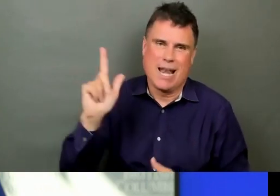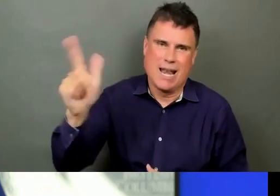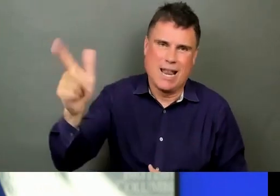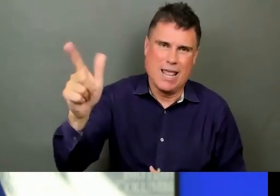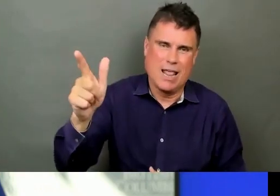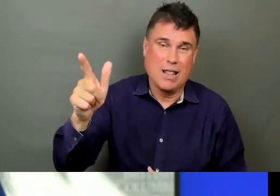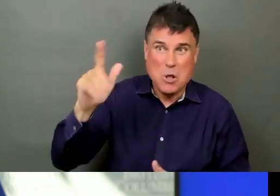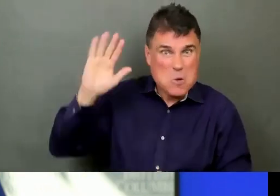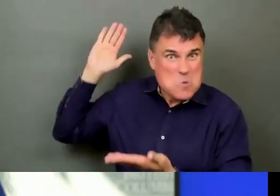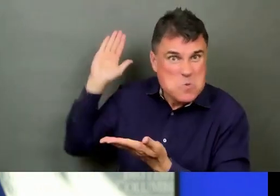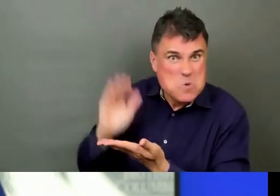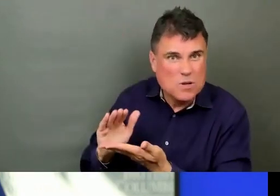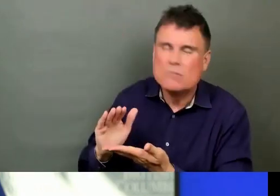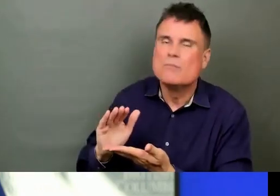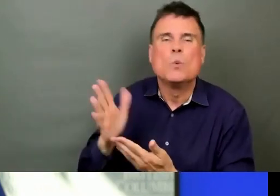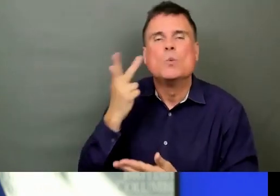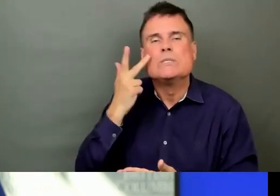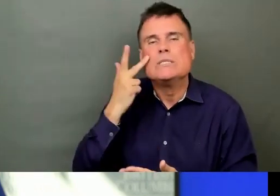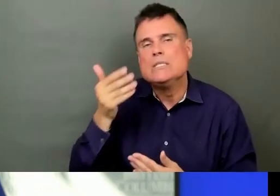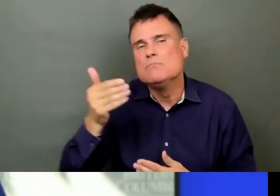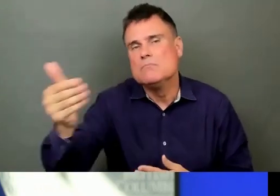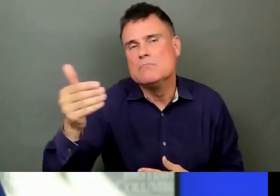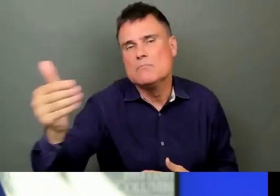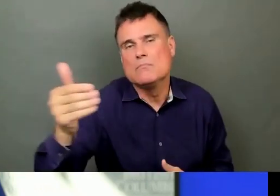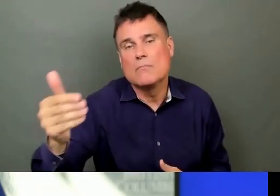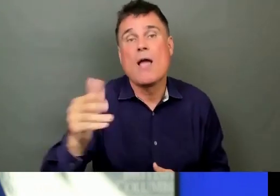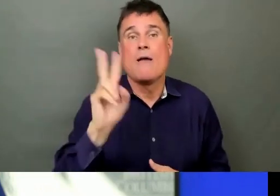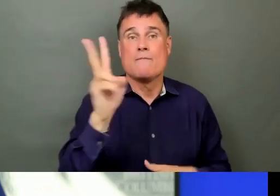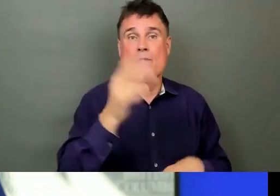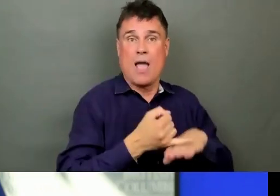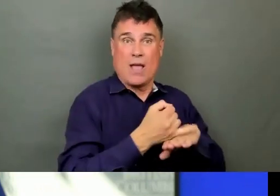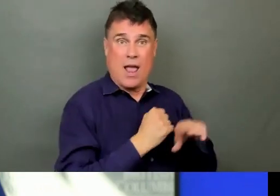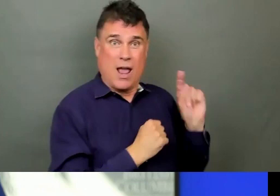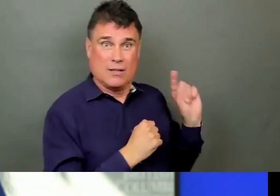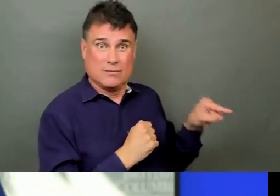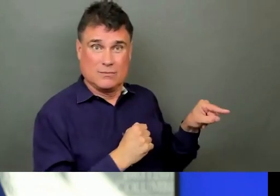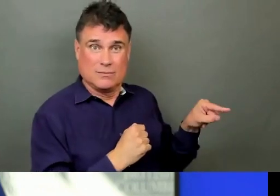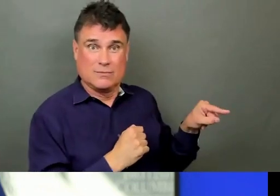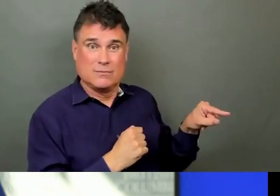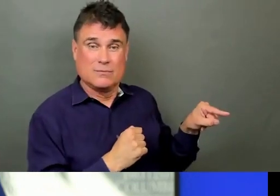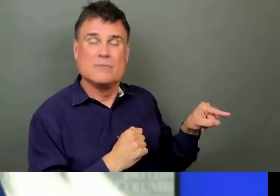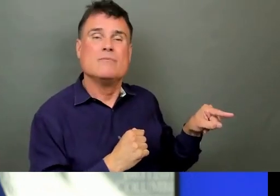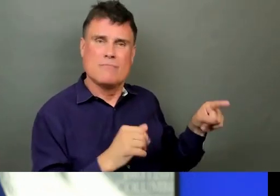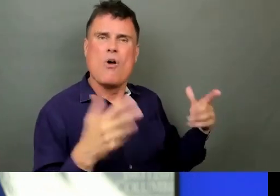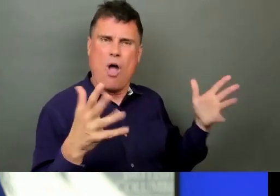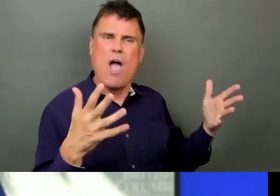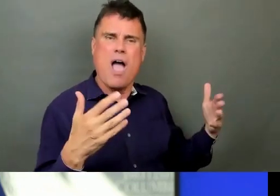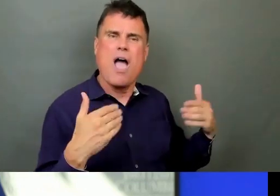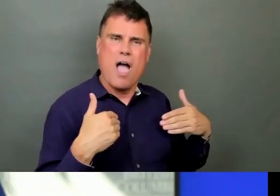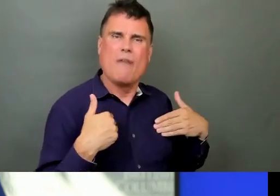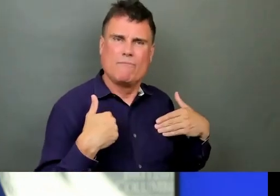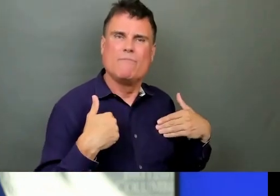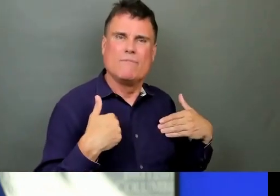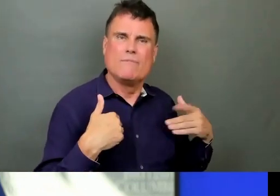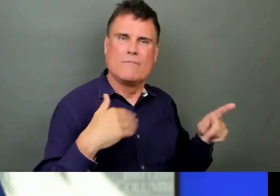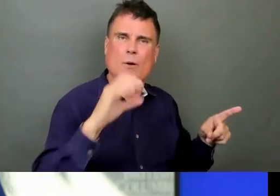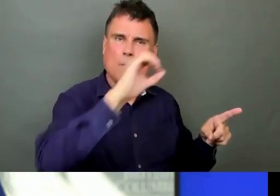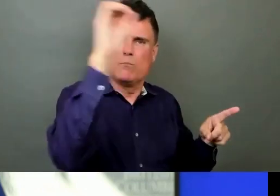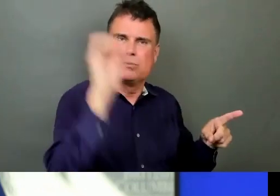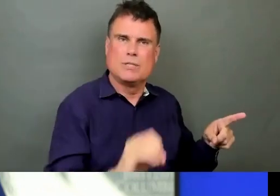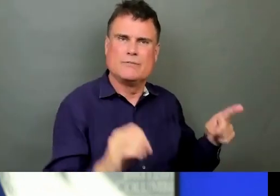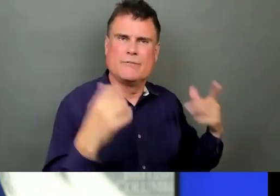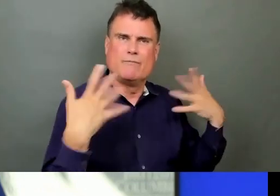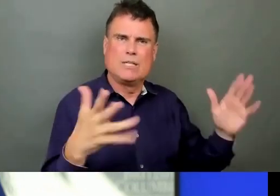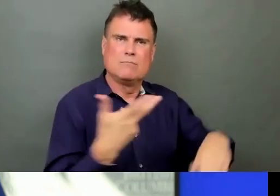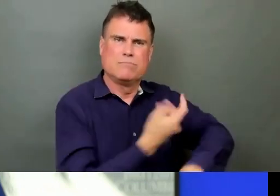Island. But there are opportunities, for example, in Langford tonight at the soccer game to get immunized. And I think it's important that